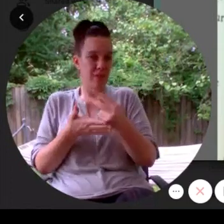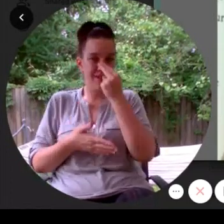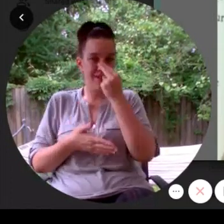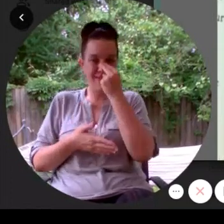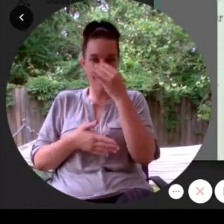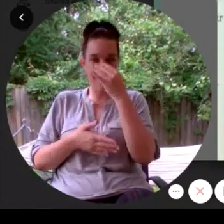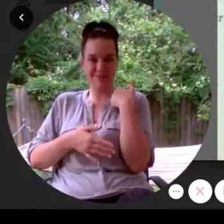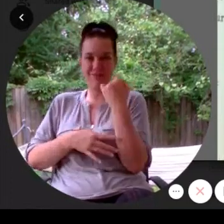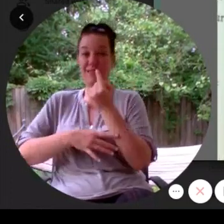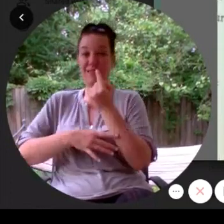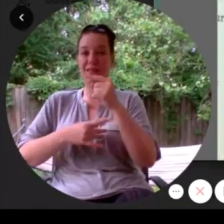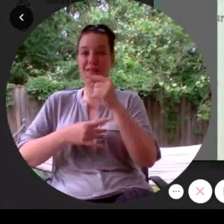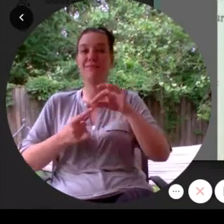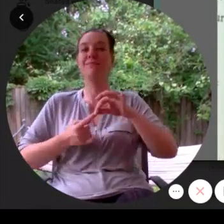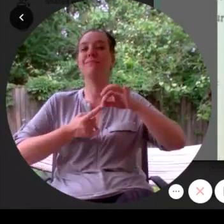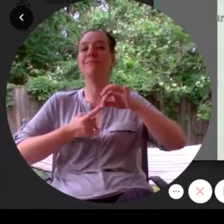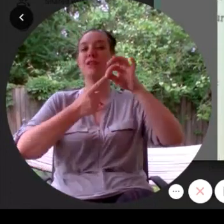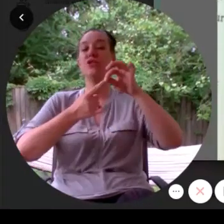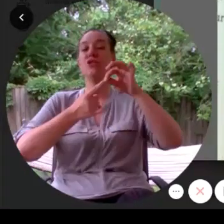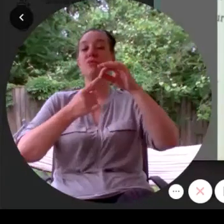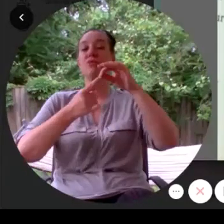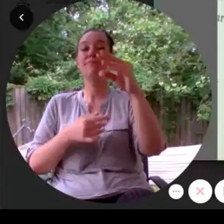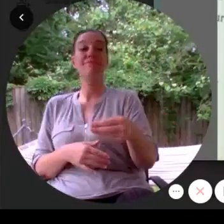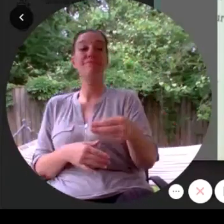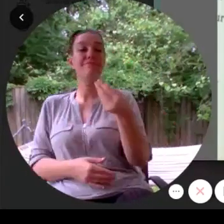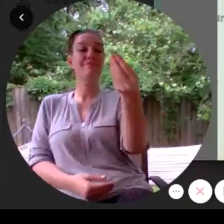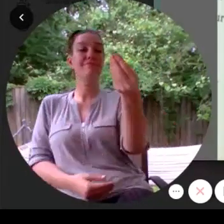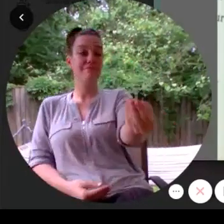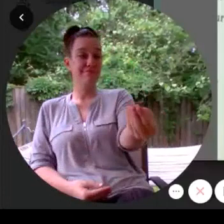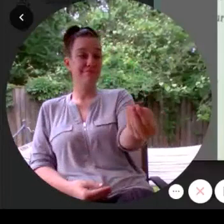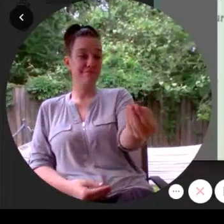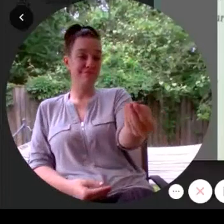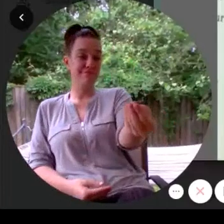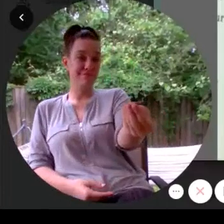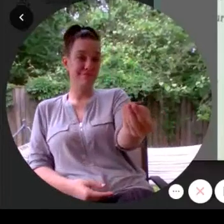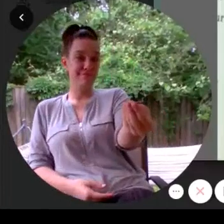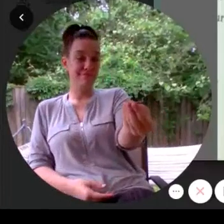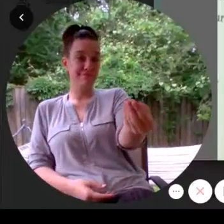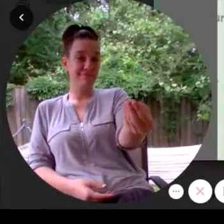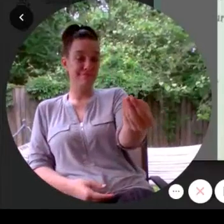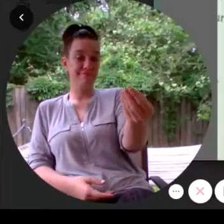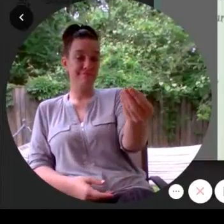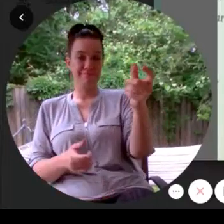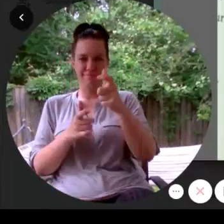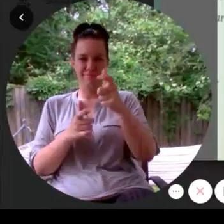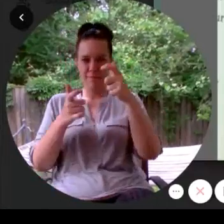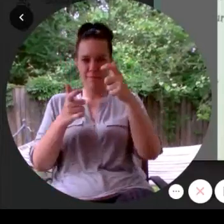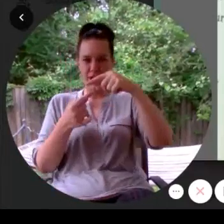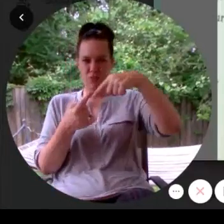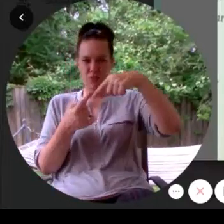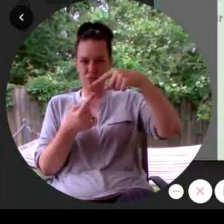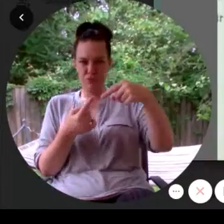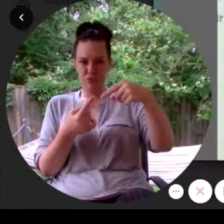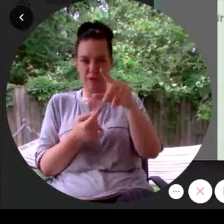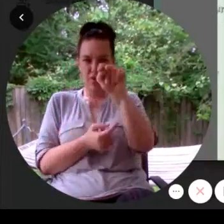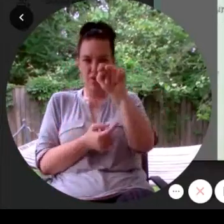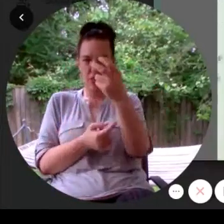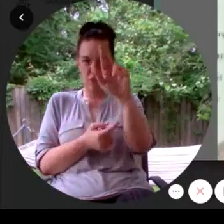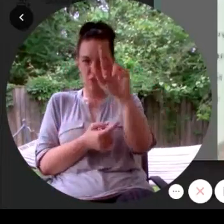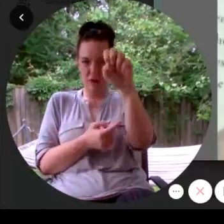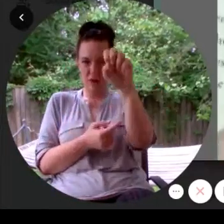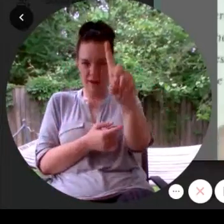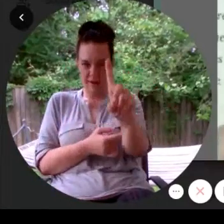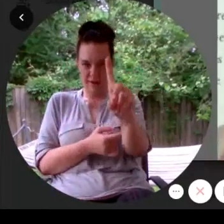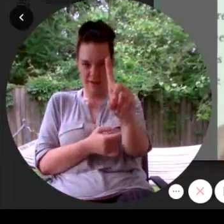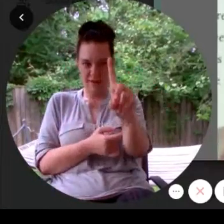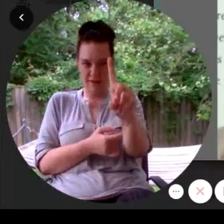here you go he held out a big spool of thread Miles